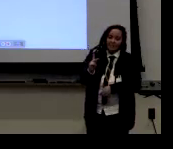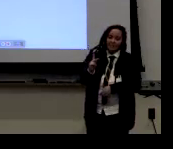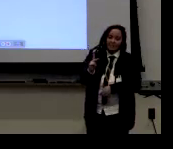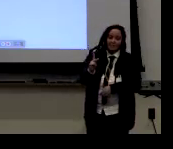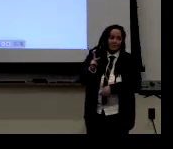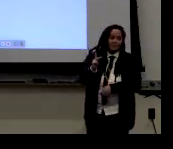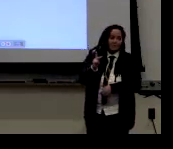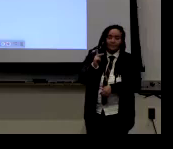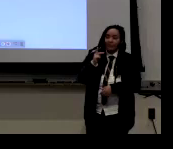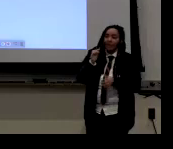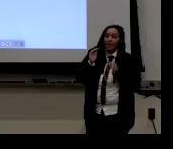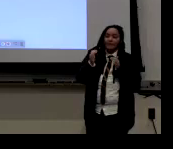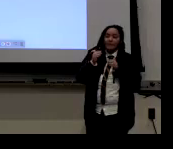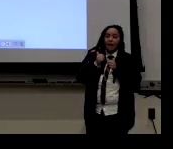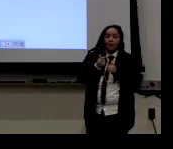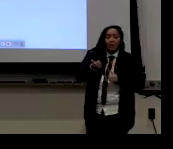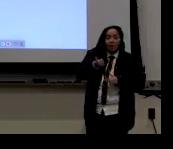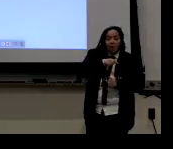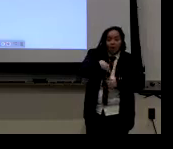And that's why that group is at risk.